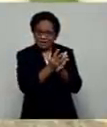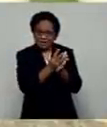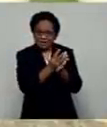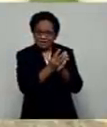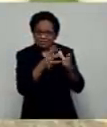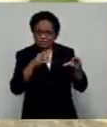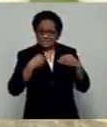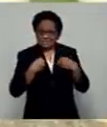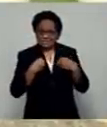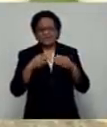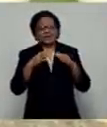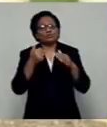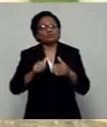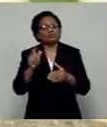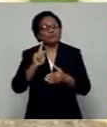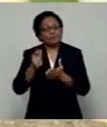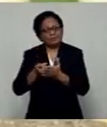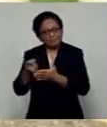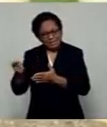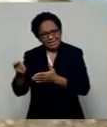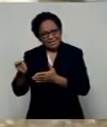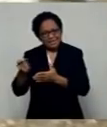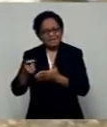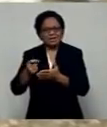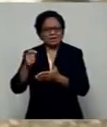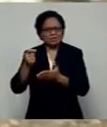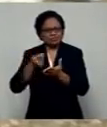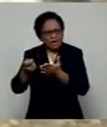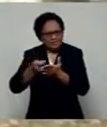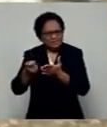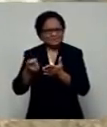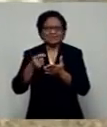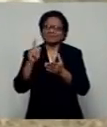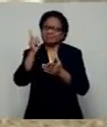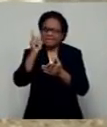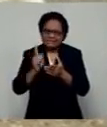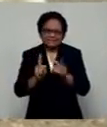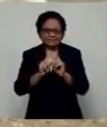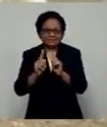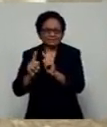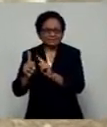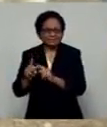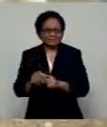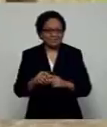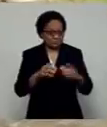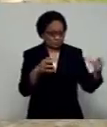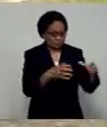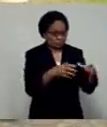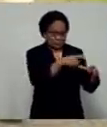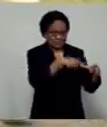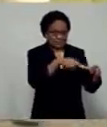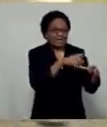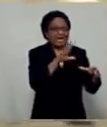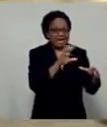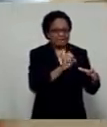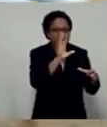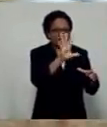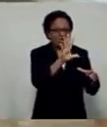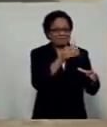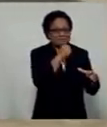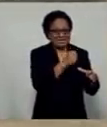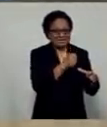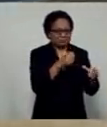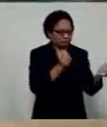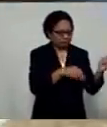used to pay our rent and bills, and that's it. Rajneesh Lingam leads a group of five concerned men who are forking money from their own